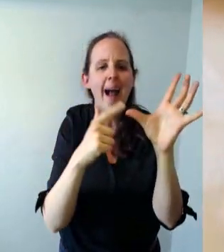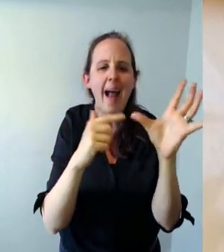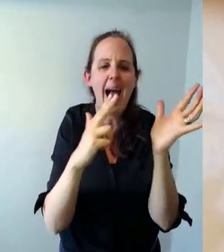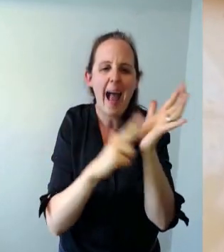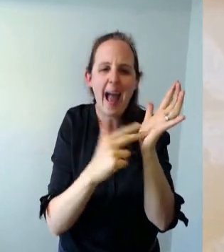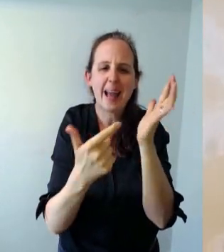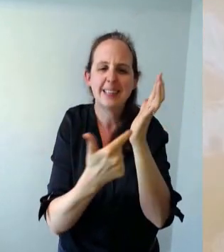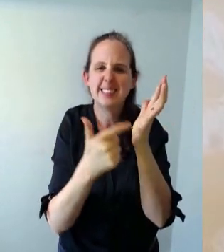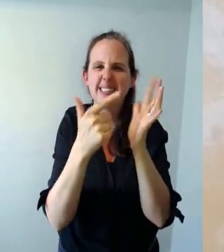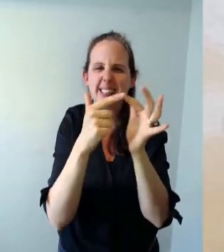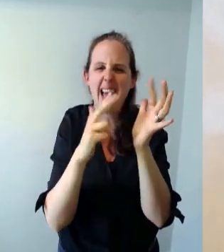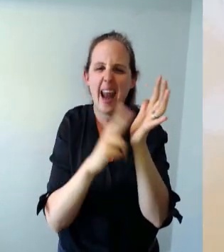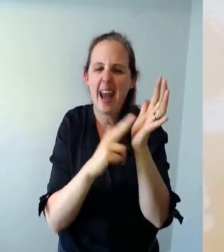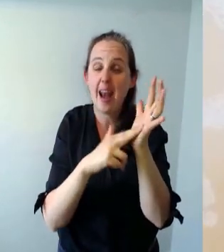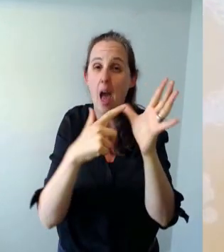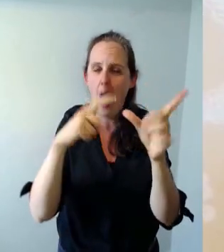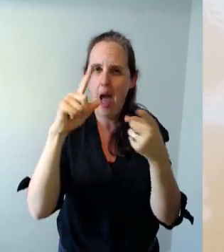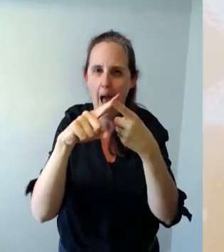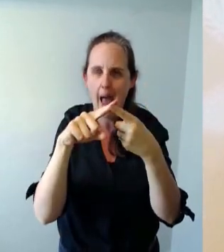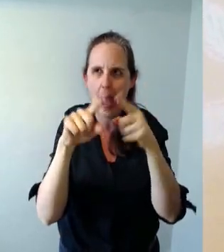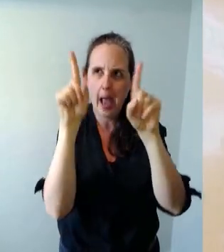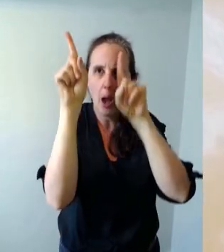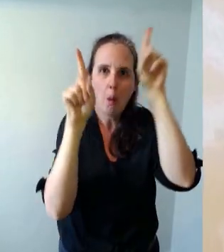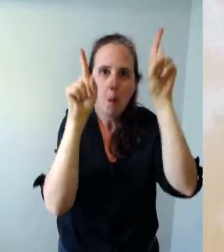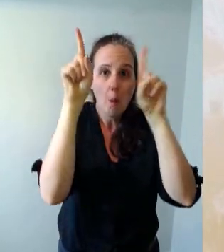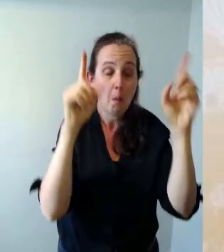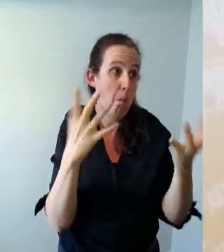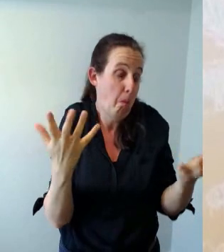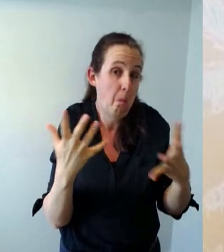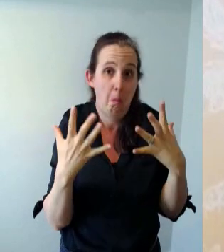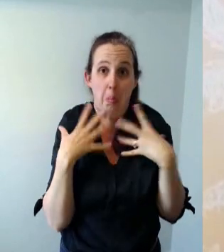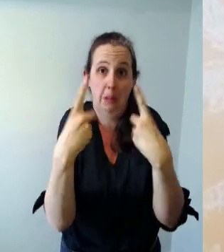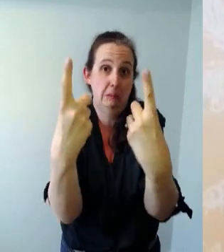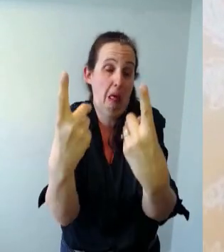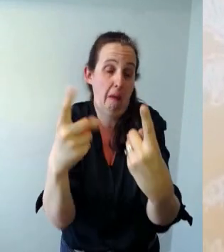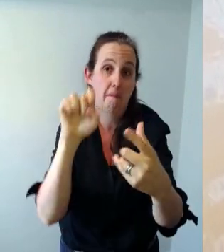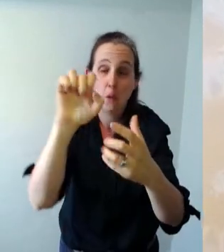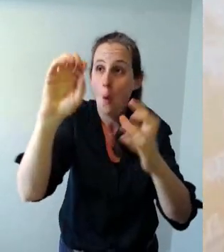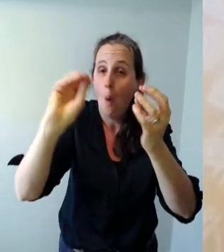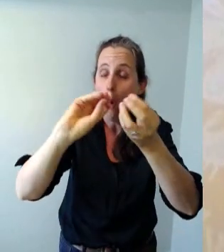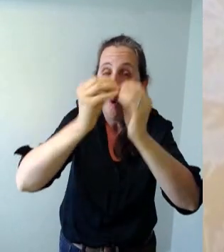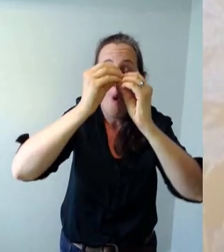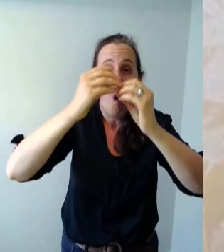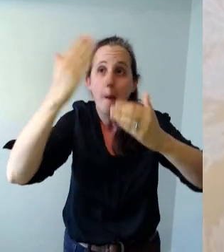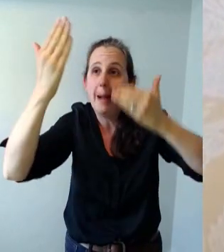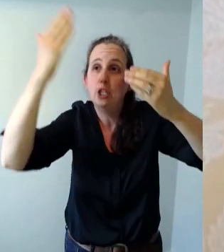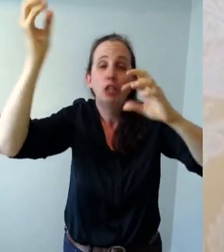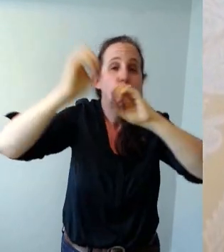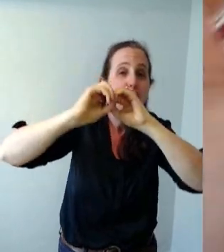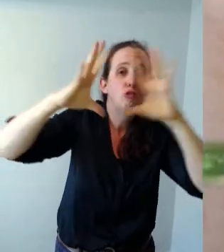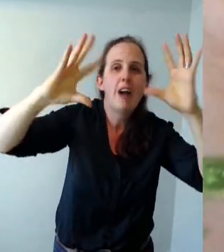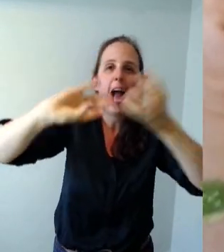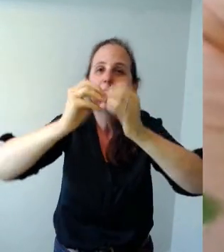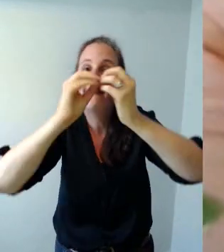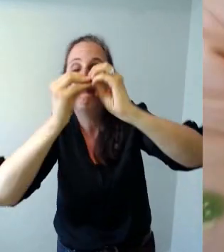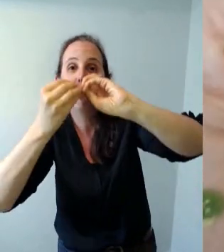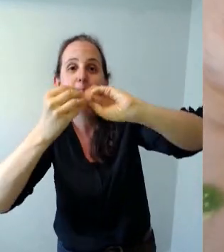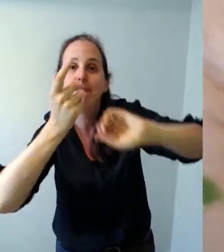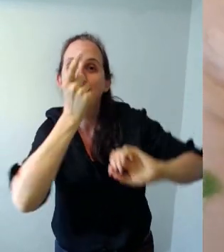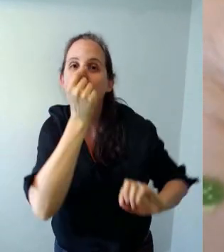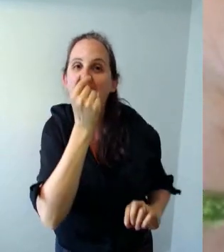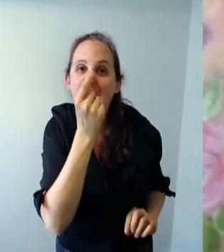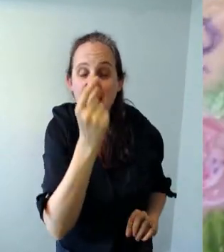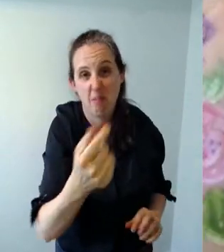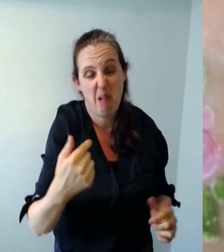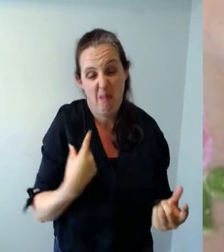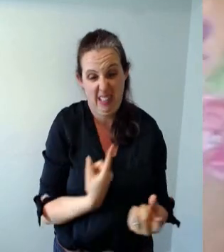those um just let your imagination run white to be quite honest right as you